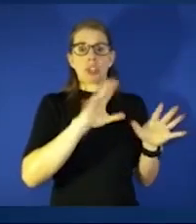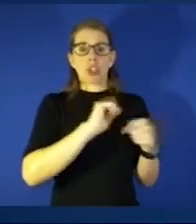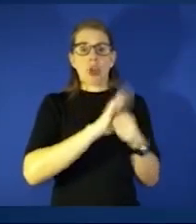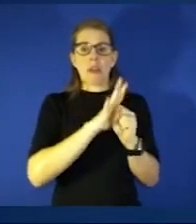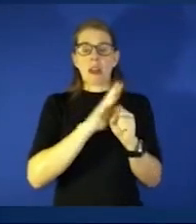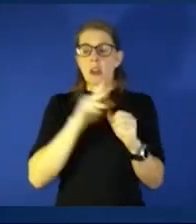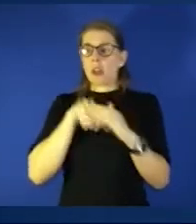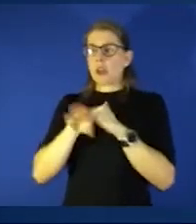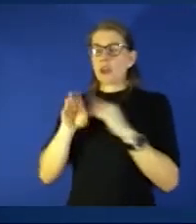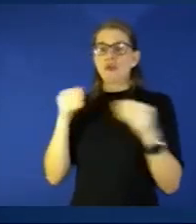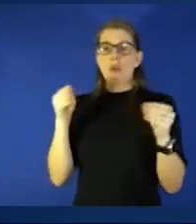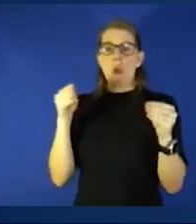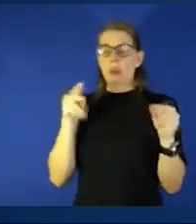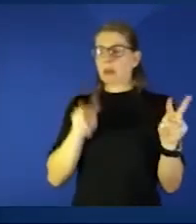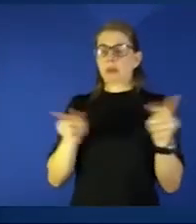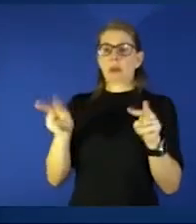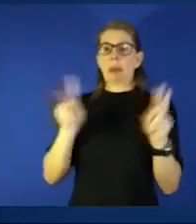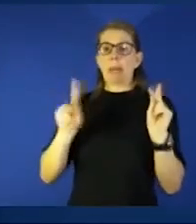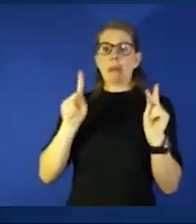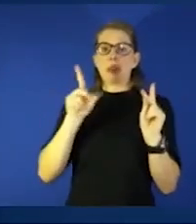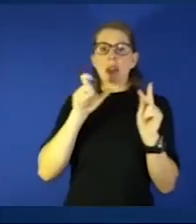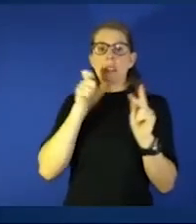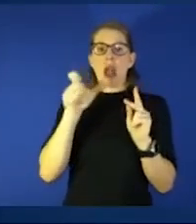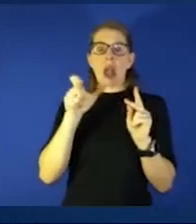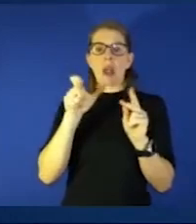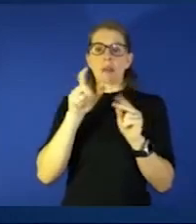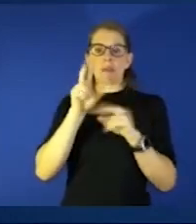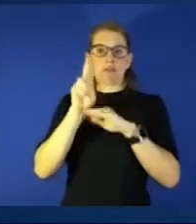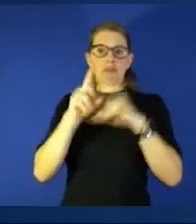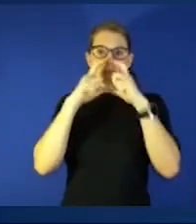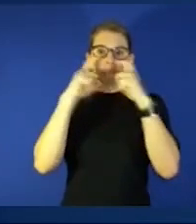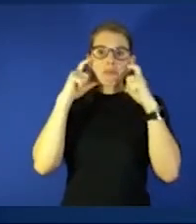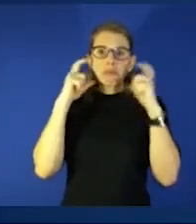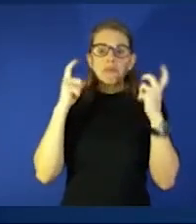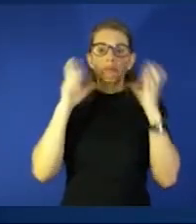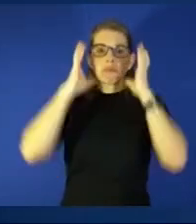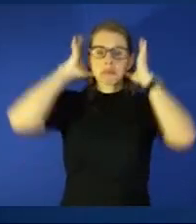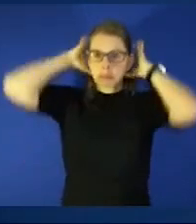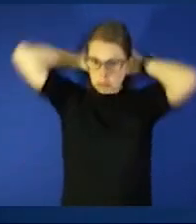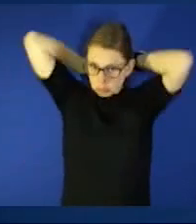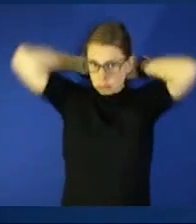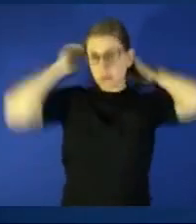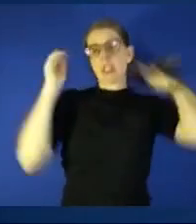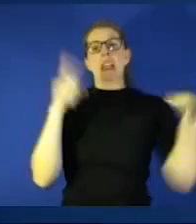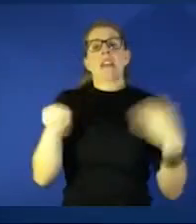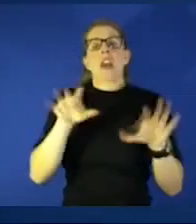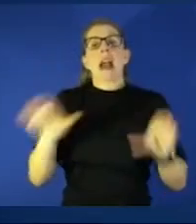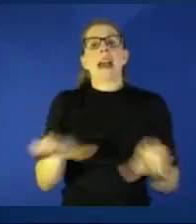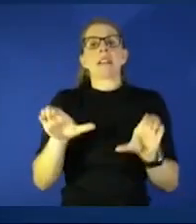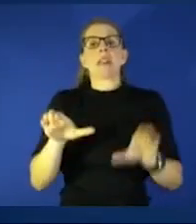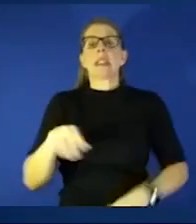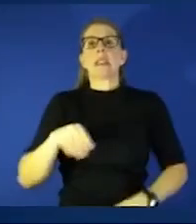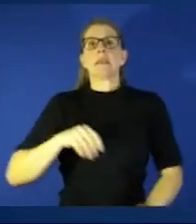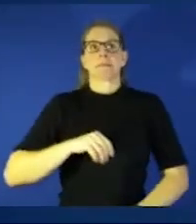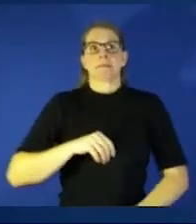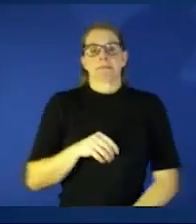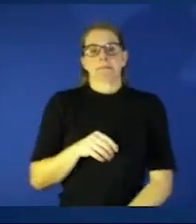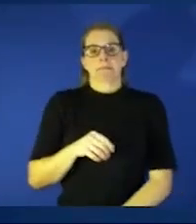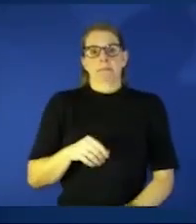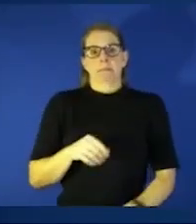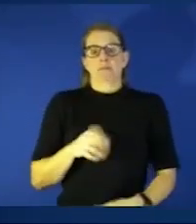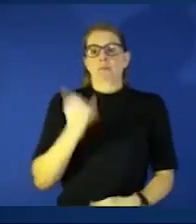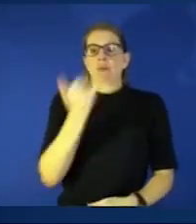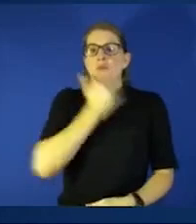you know you see these people who aren't taking the precautions who are actively um maybe putting false information out there